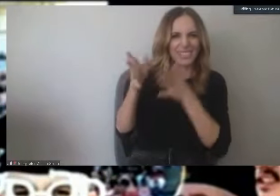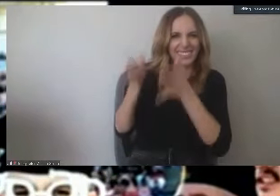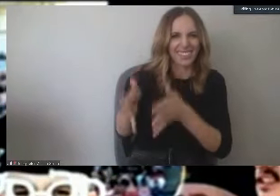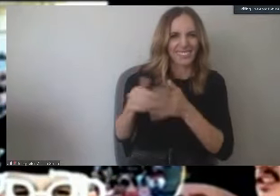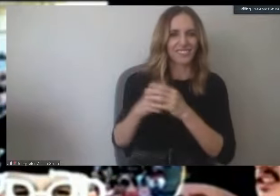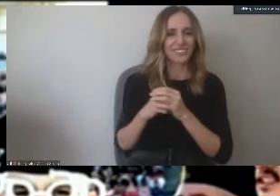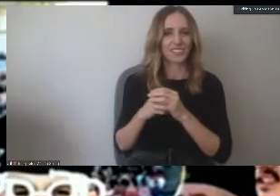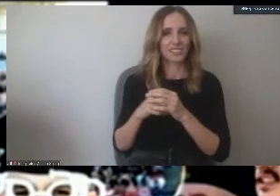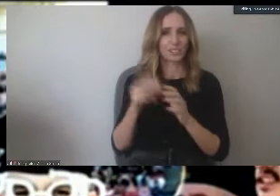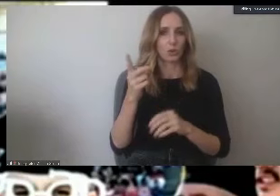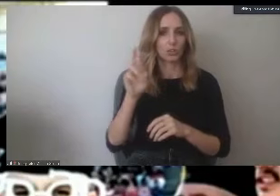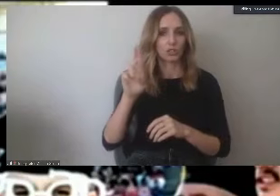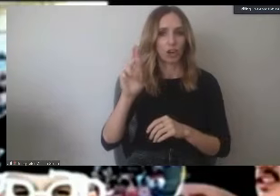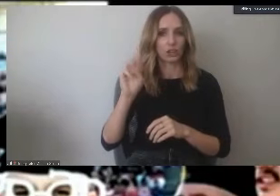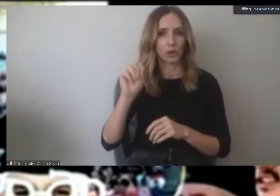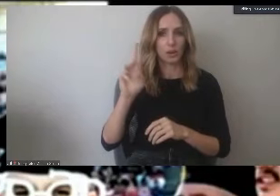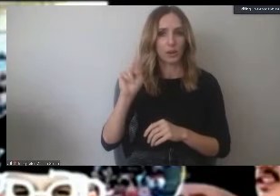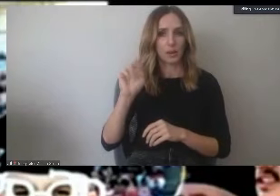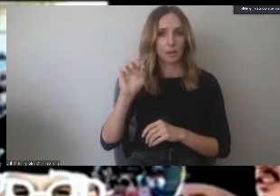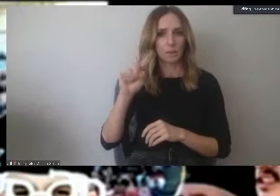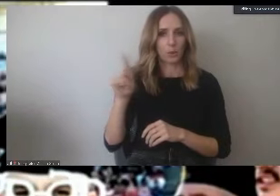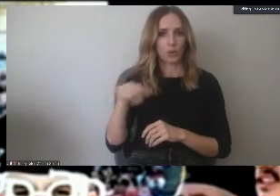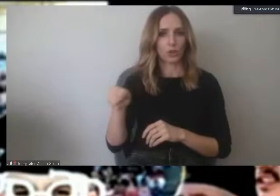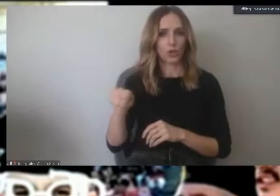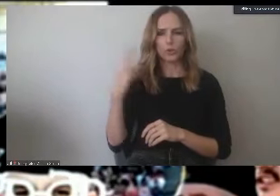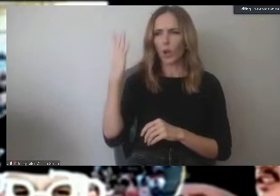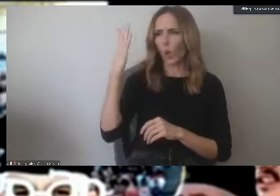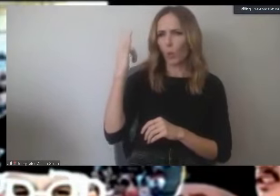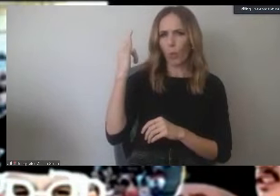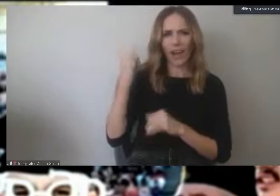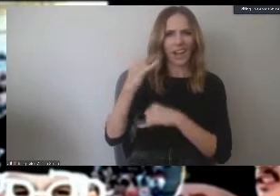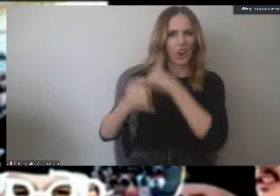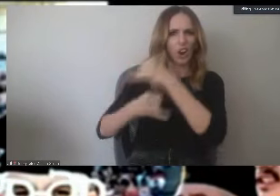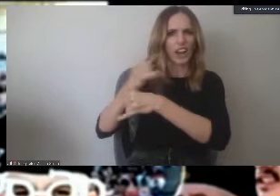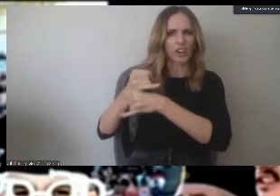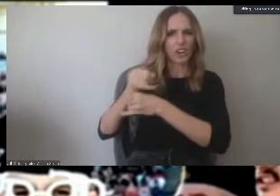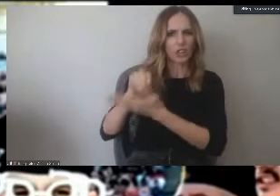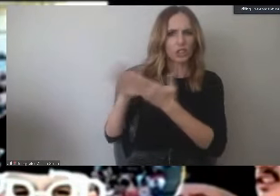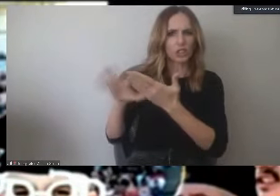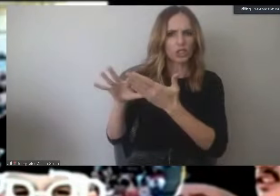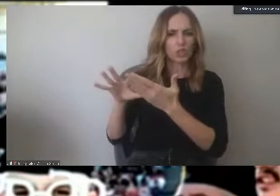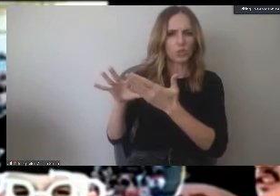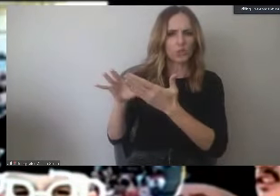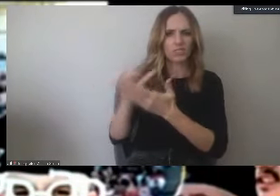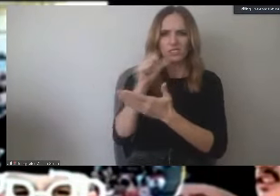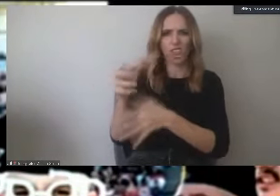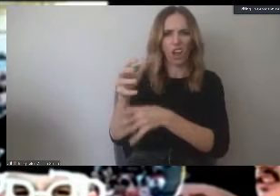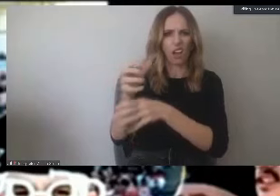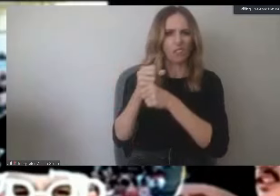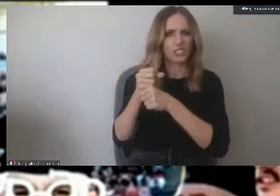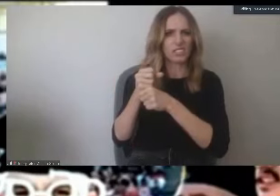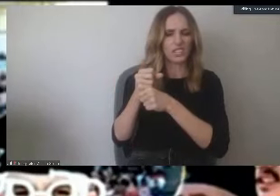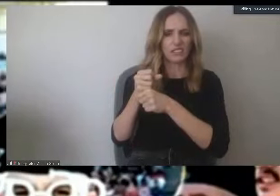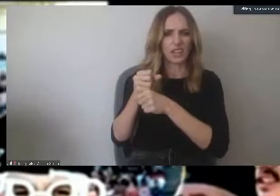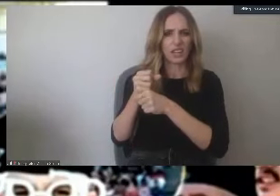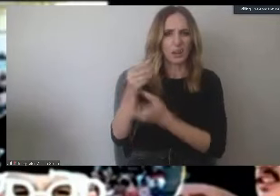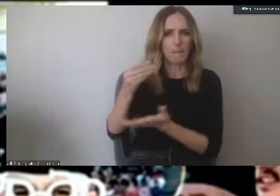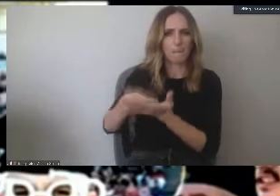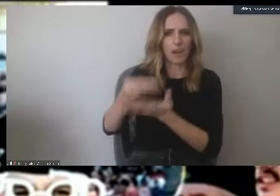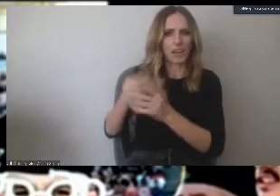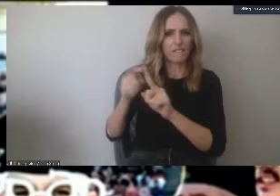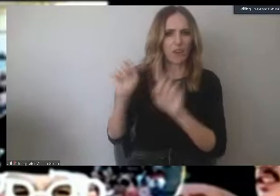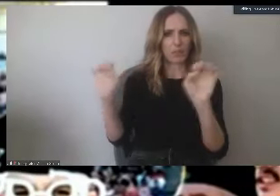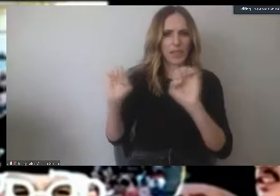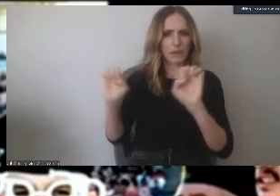Munoz. Why are international students denied resources from the LBCC Student Emergency Fund? Are there